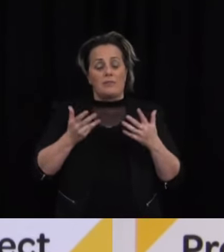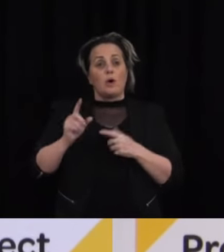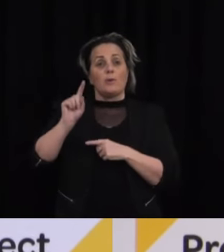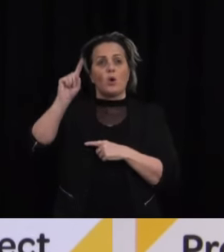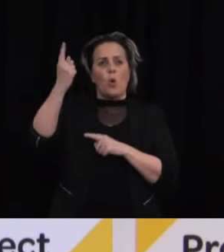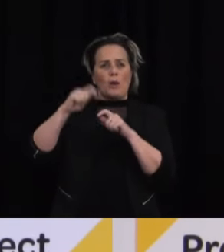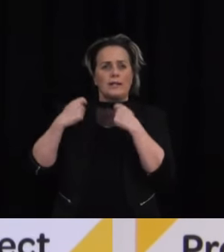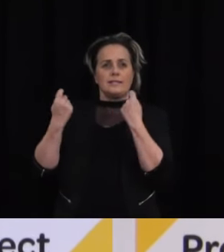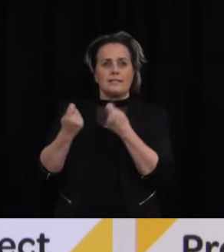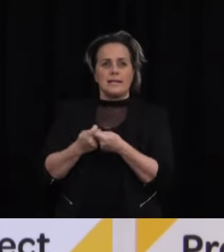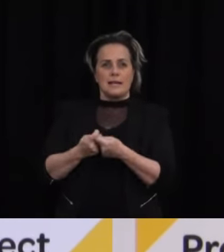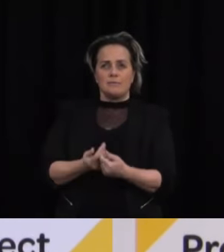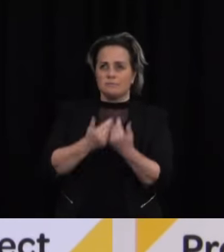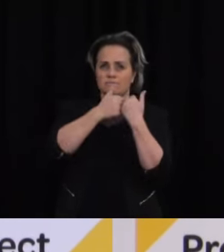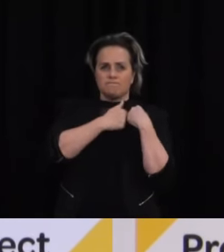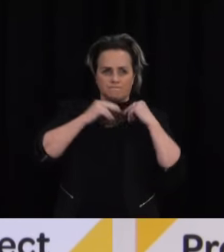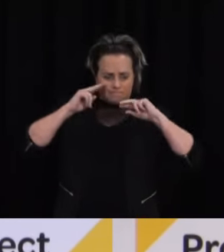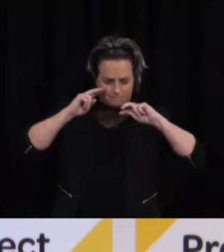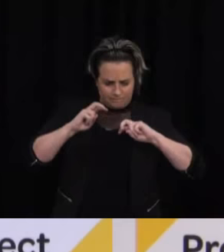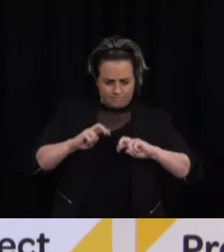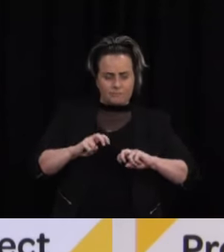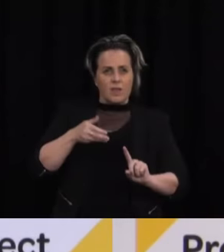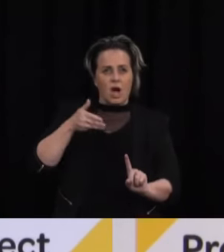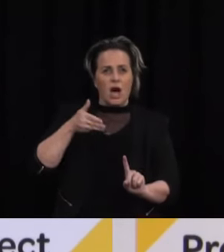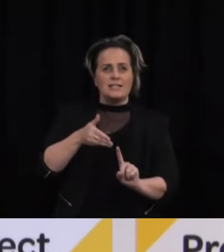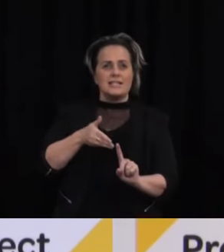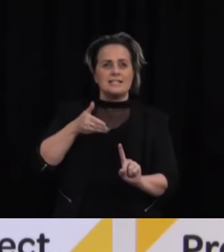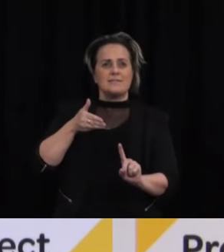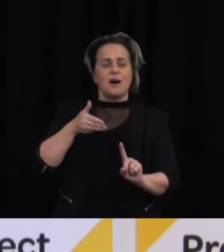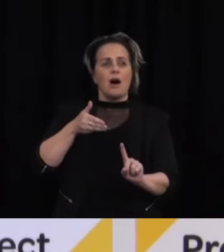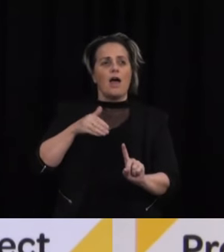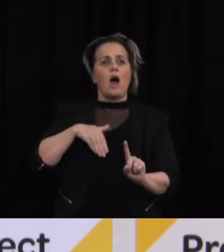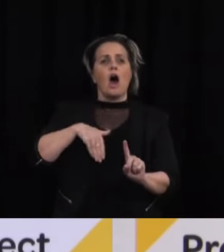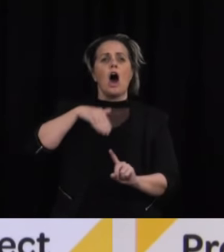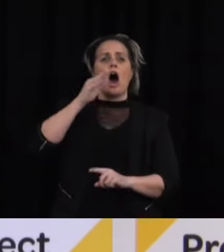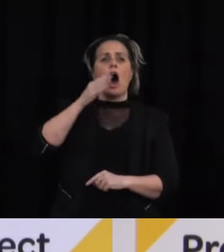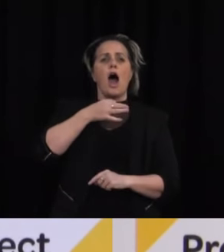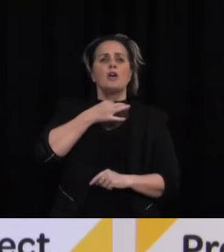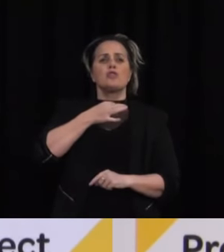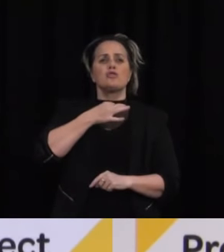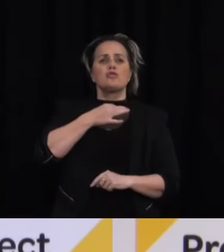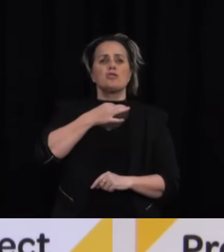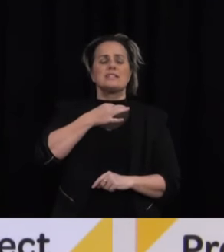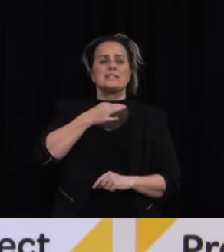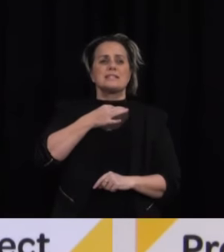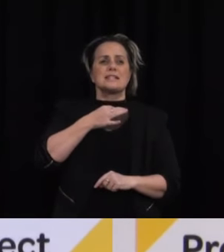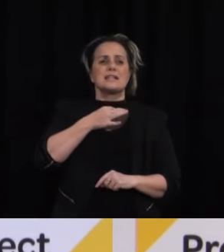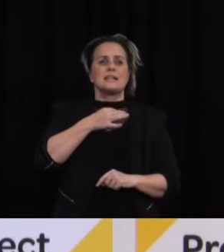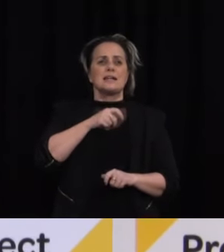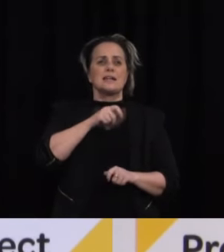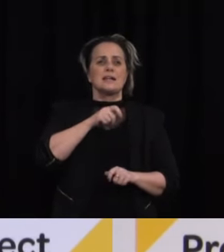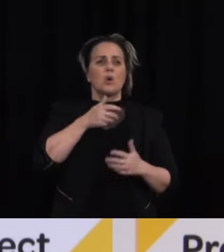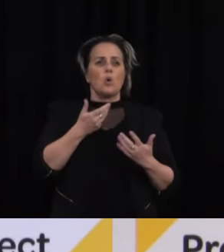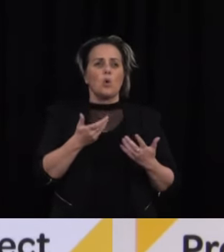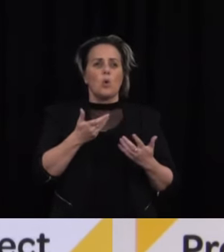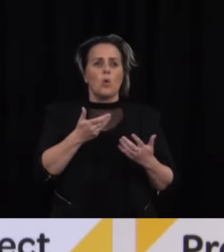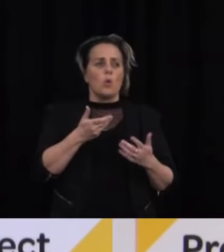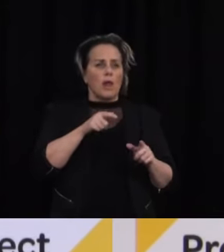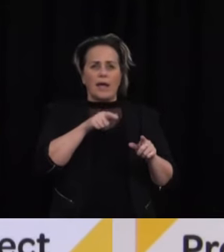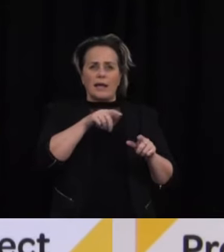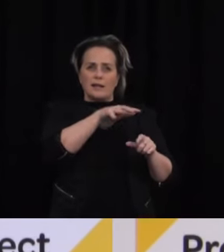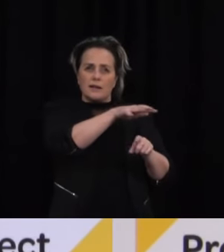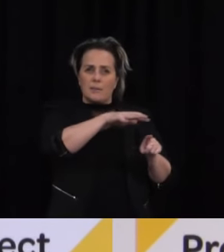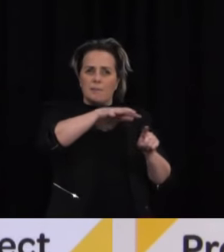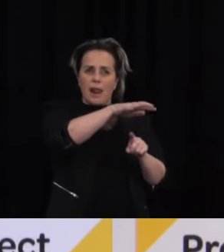identified all the what they might term high risk sort of transitional emergency housing or hostel settings